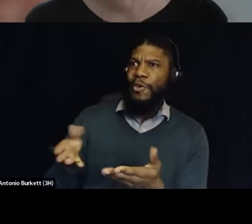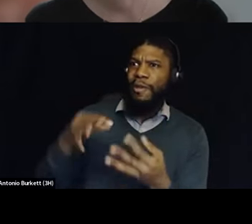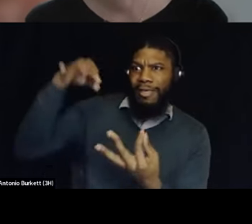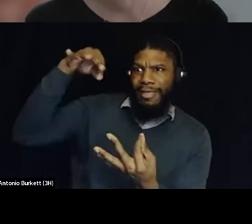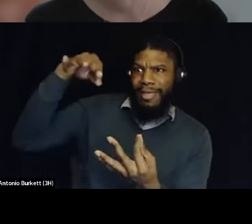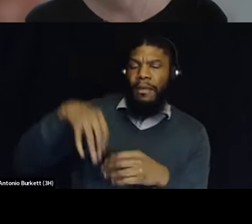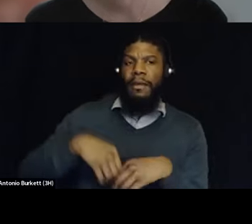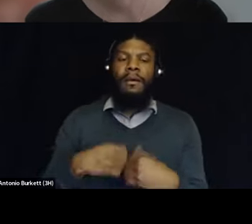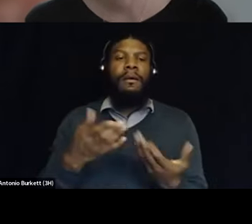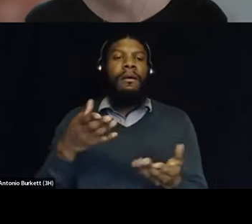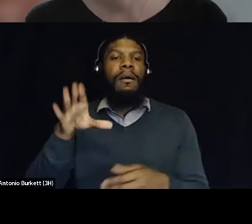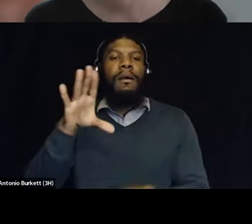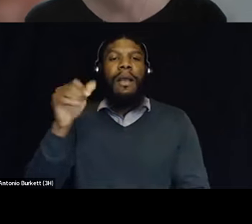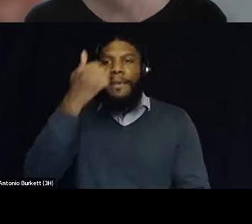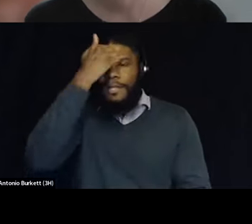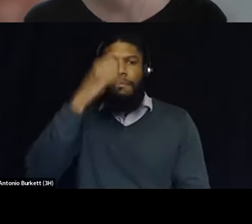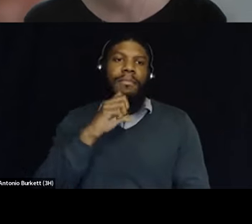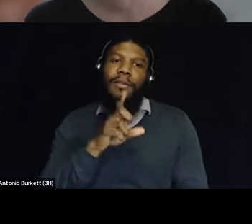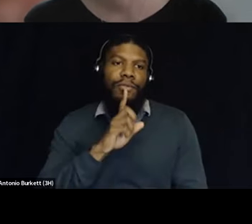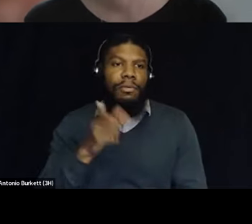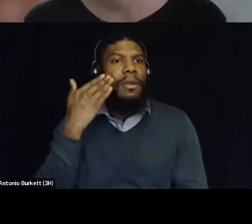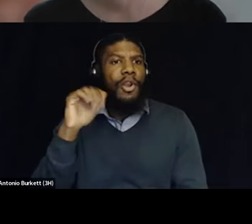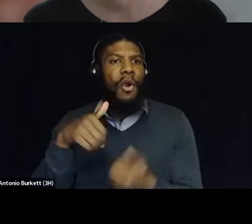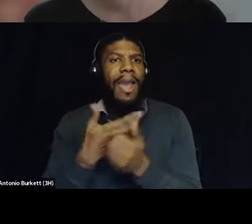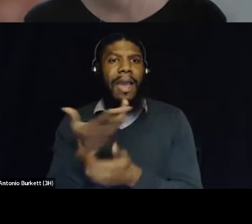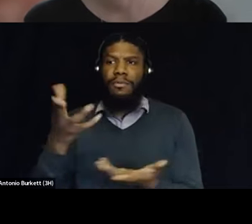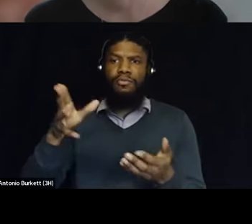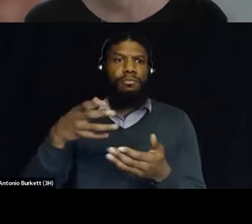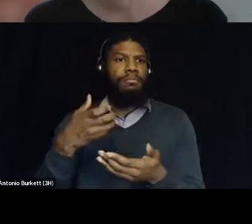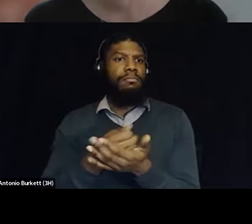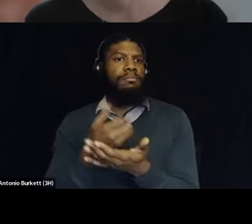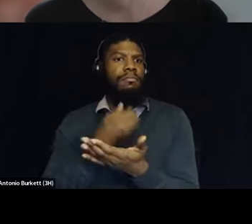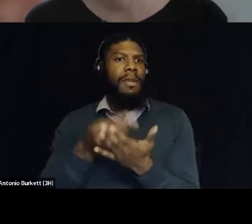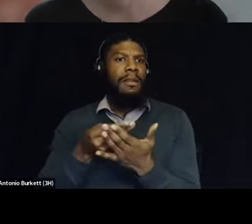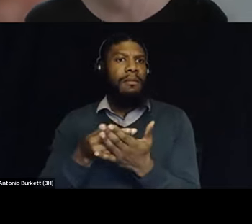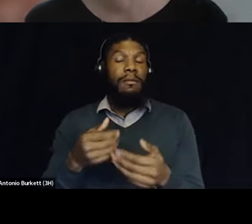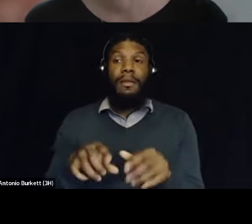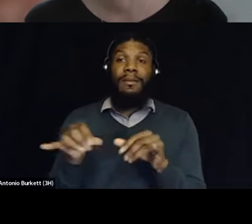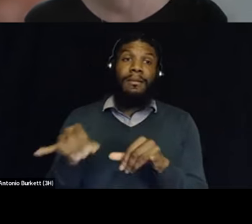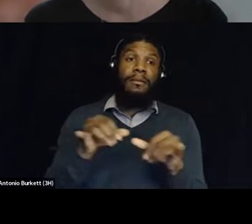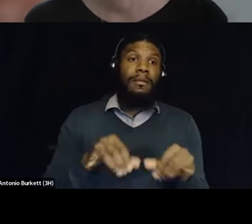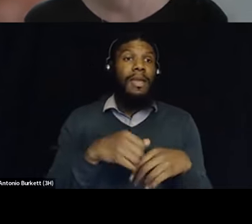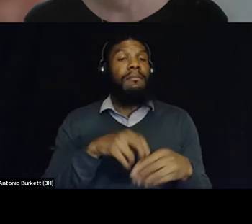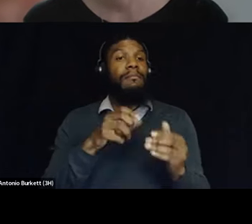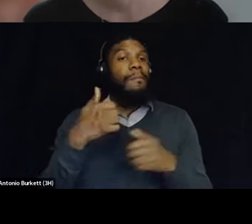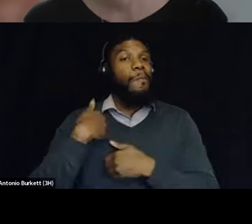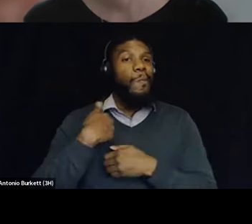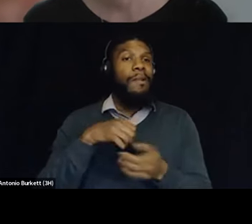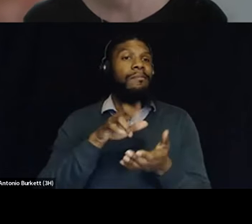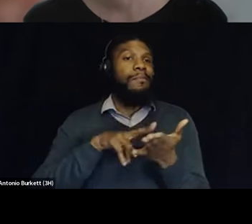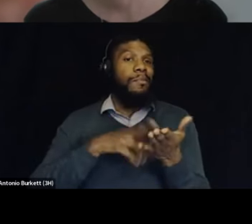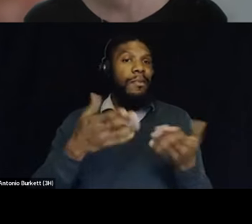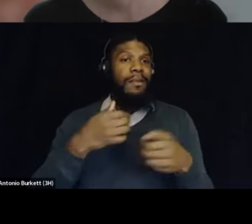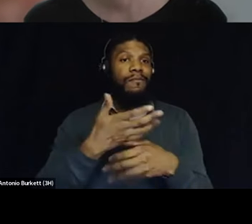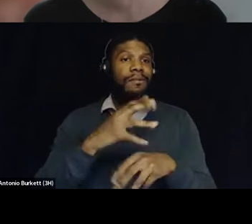aren't dumb they know where how to make a buck so these same military contractors that are creating drones for war abroad are now trying to